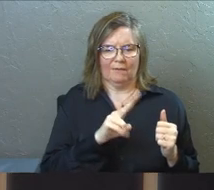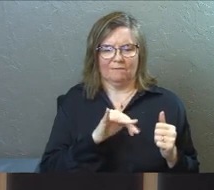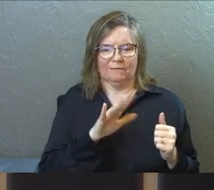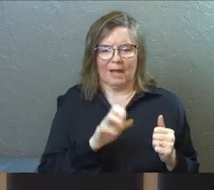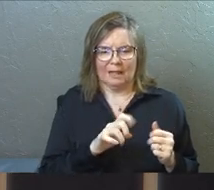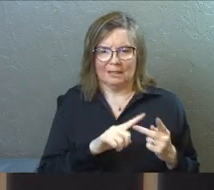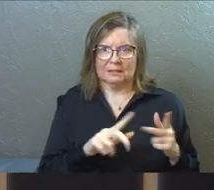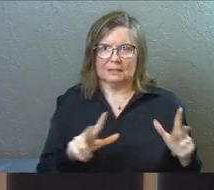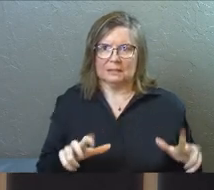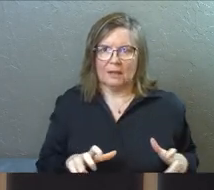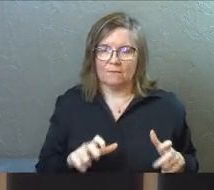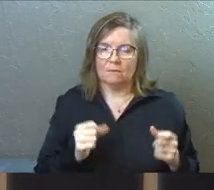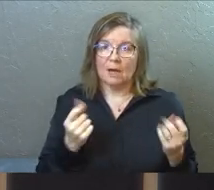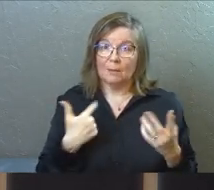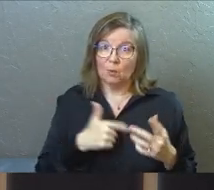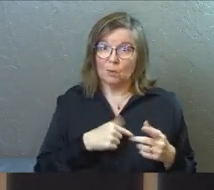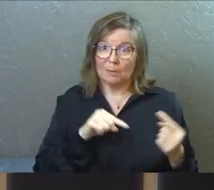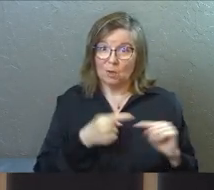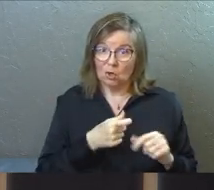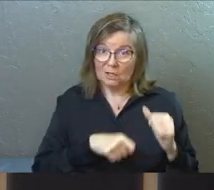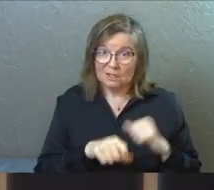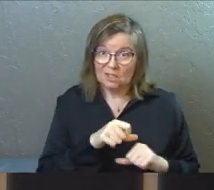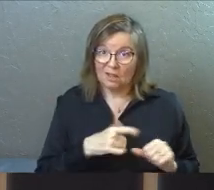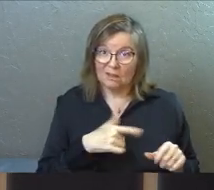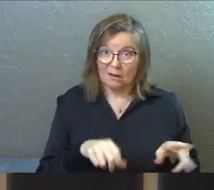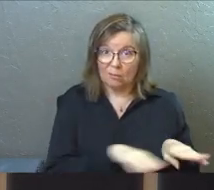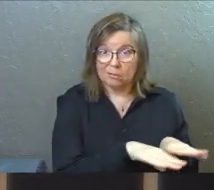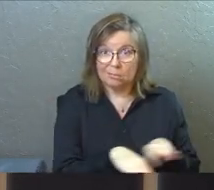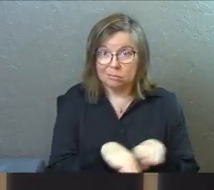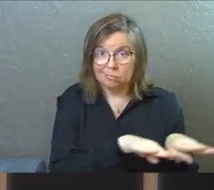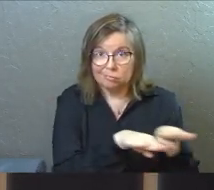selfishness and how much would we be hurting each other